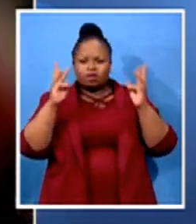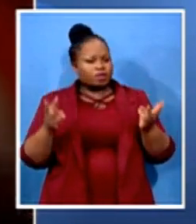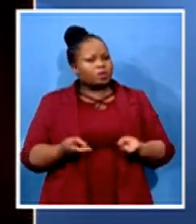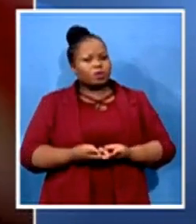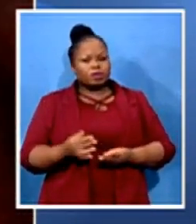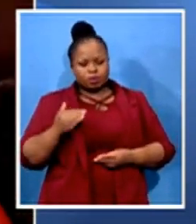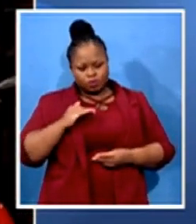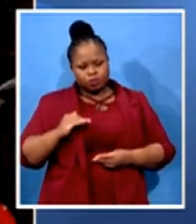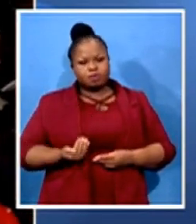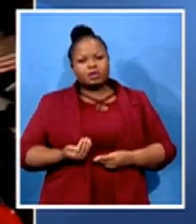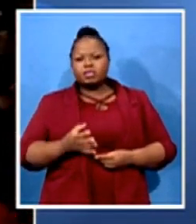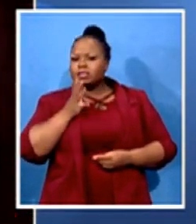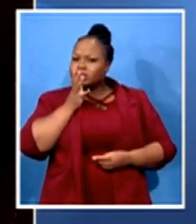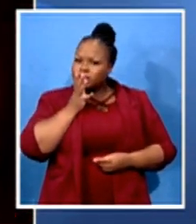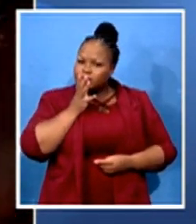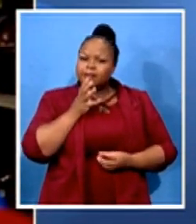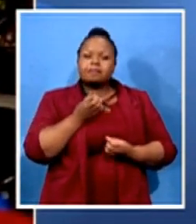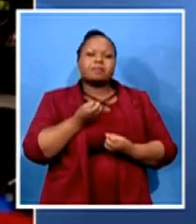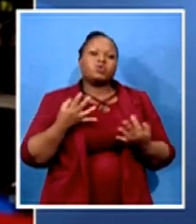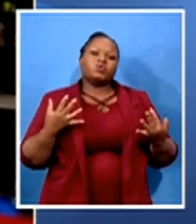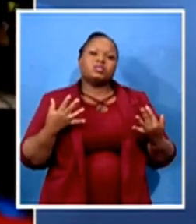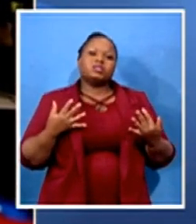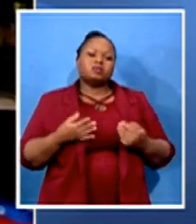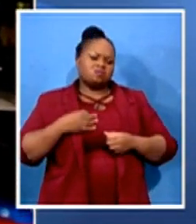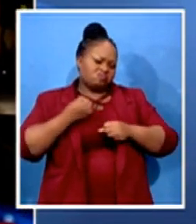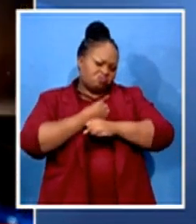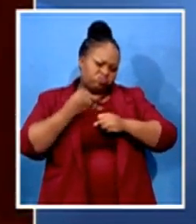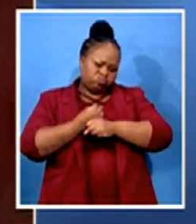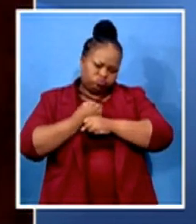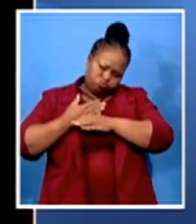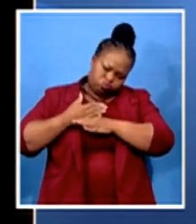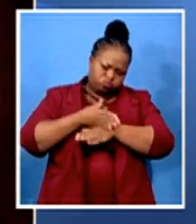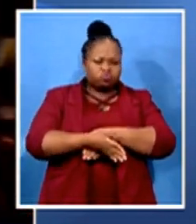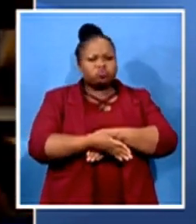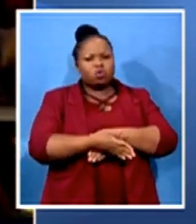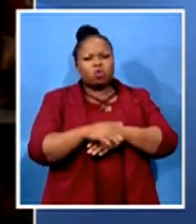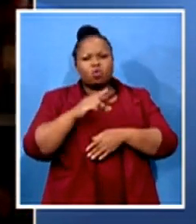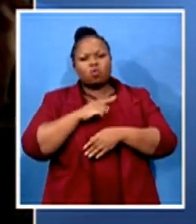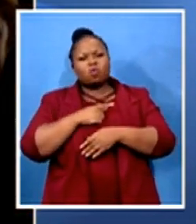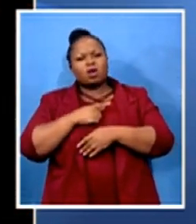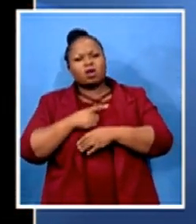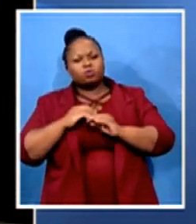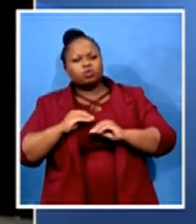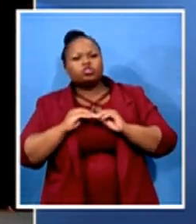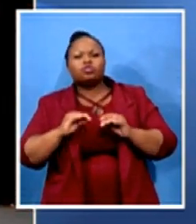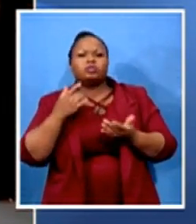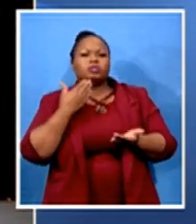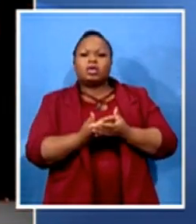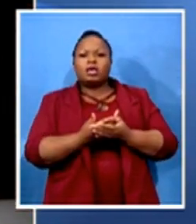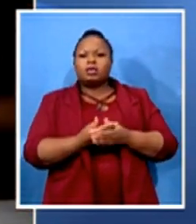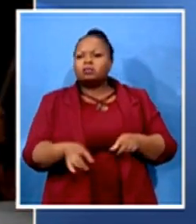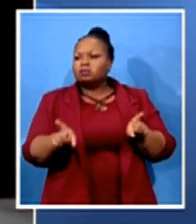Women are hard workers. They are capable. They are able like anybody else. They can do